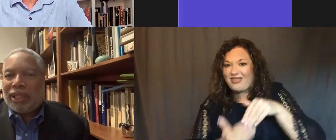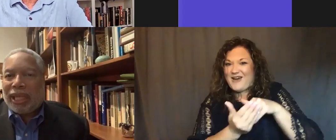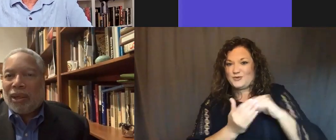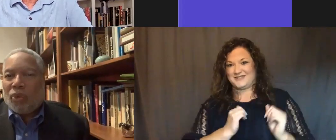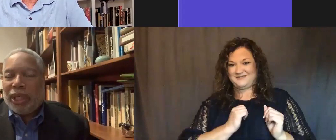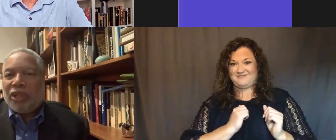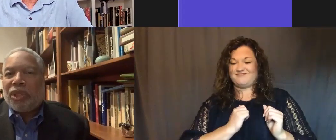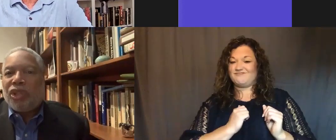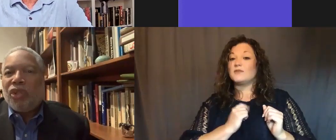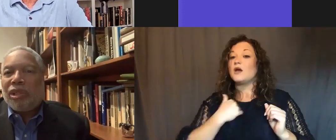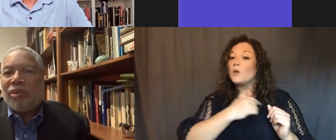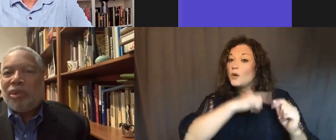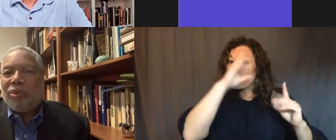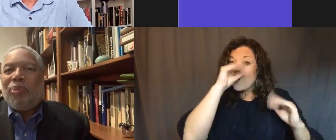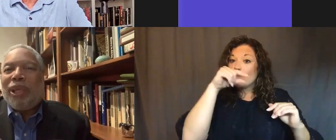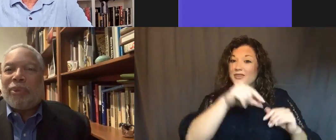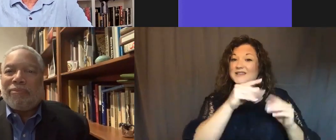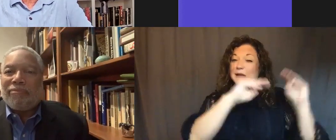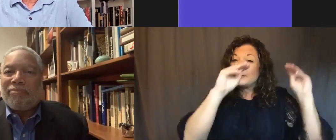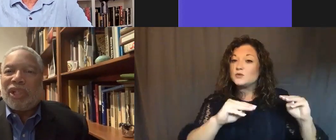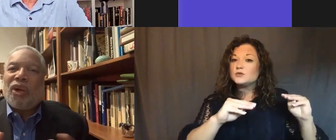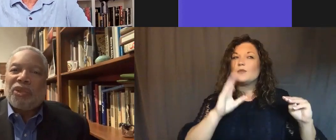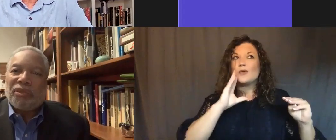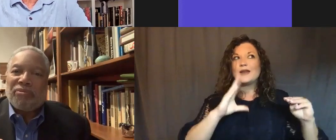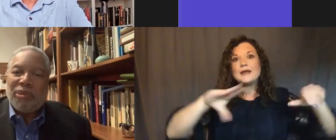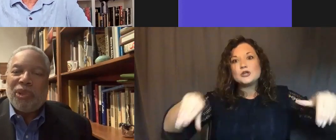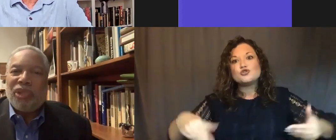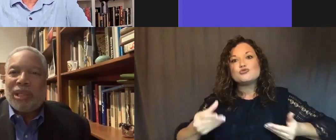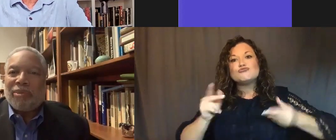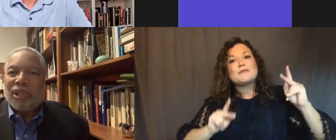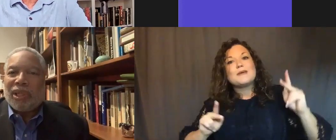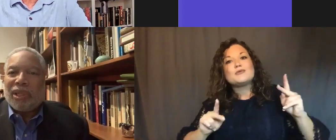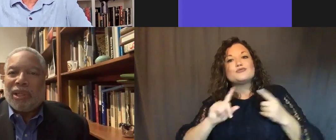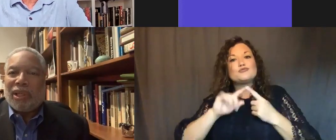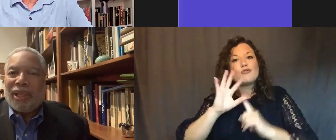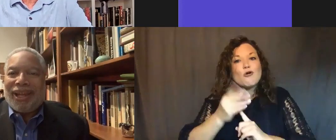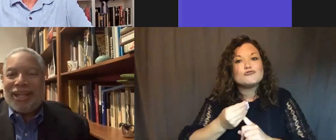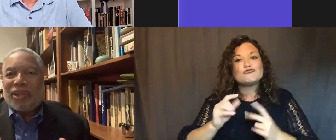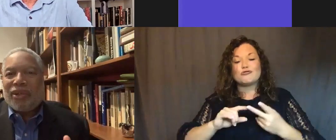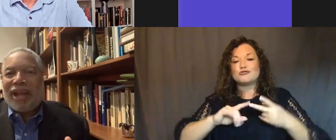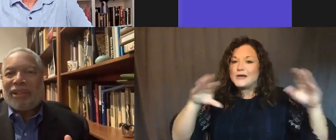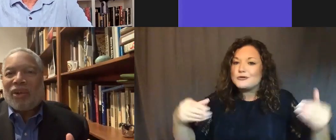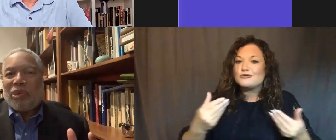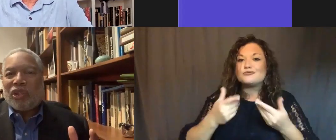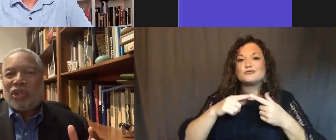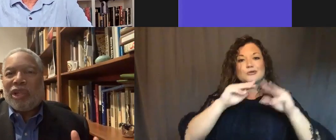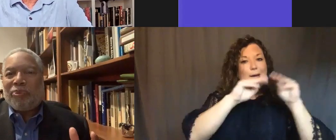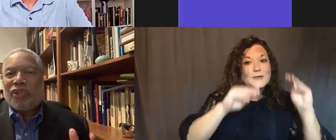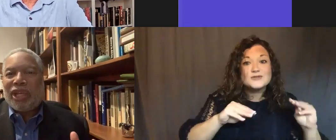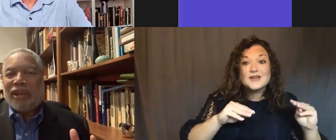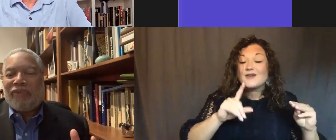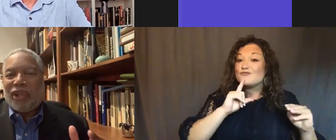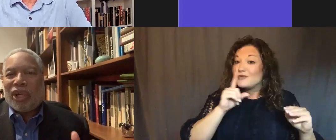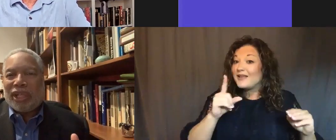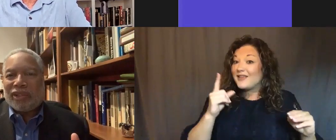place that would introduce new people to culture, to museums. And it turned out that almost 30